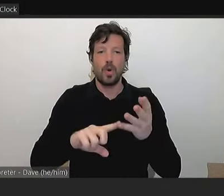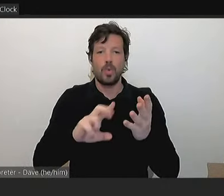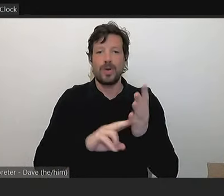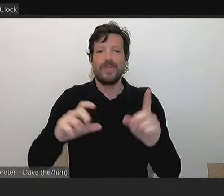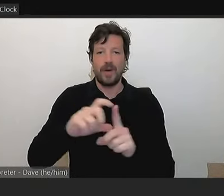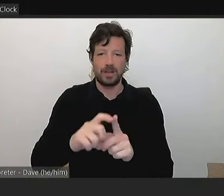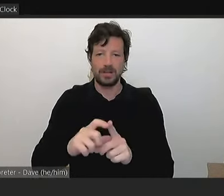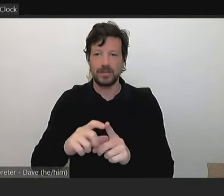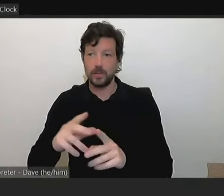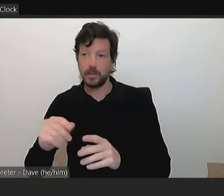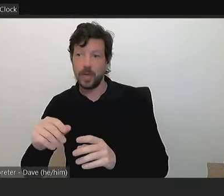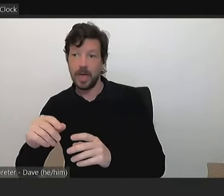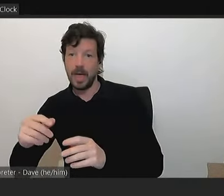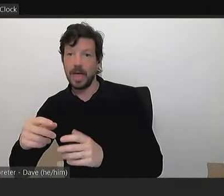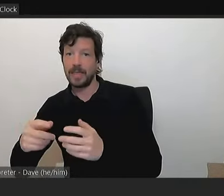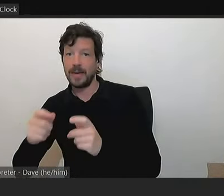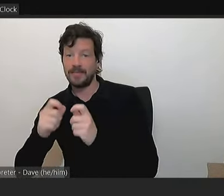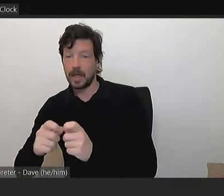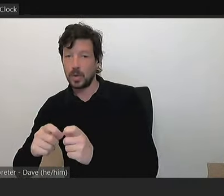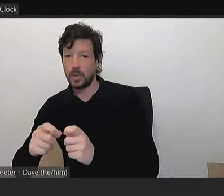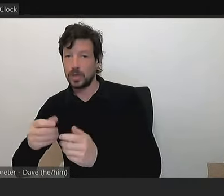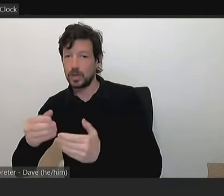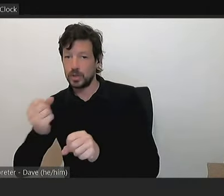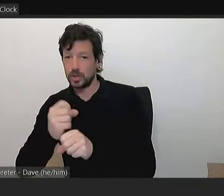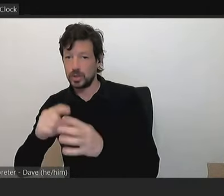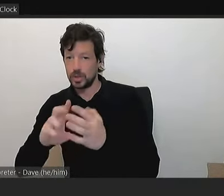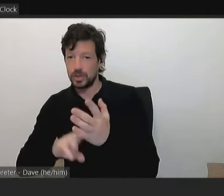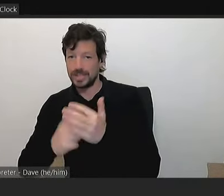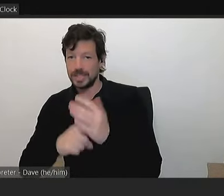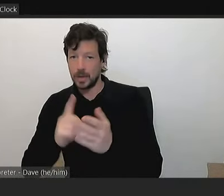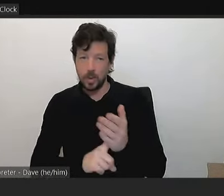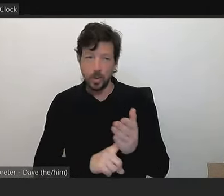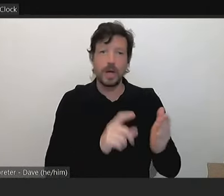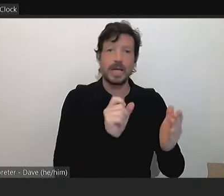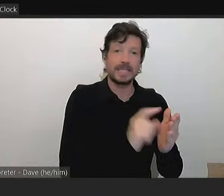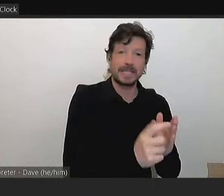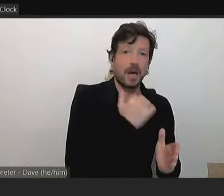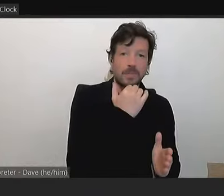Valuer General and the sale price you may achieve if selling your property.